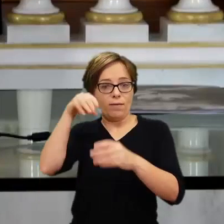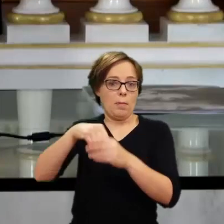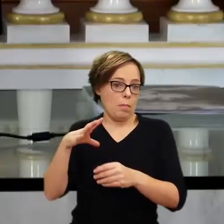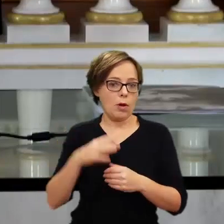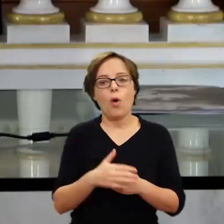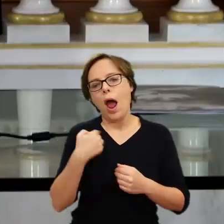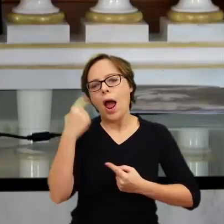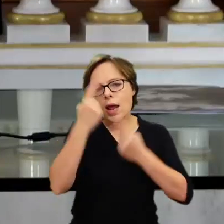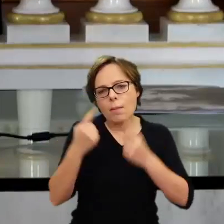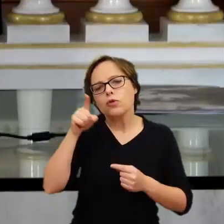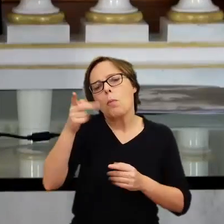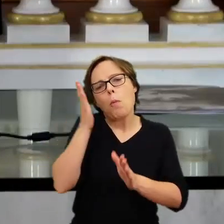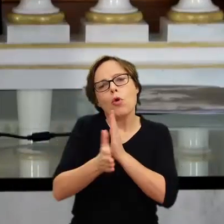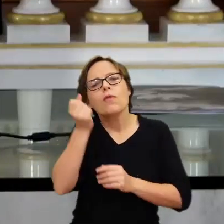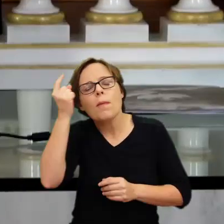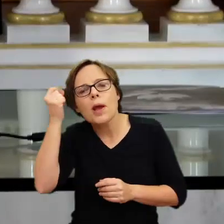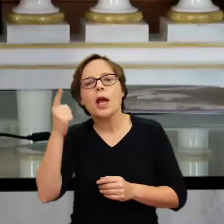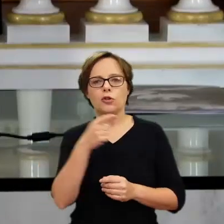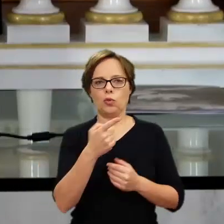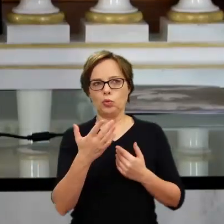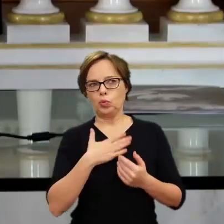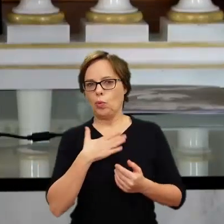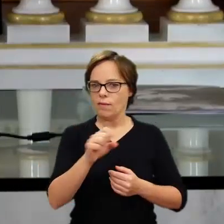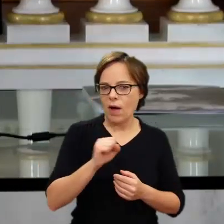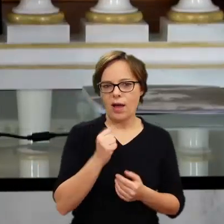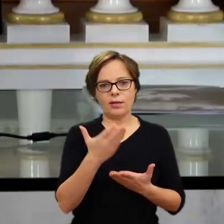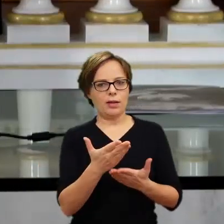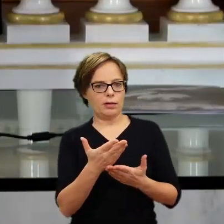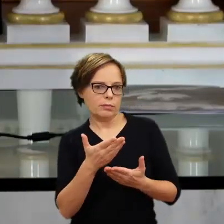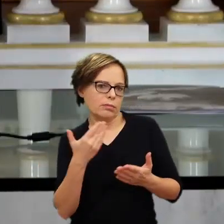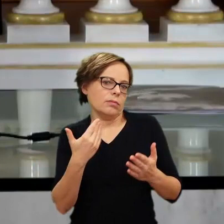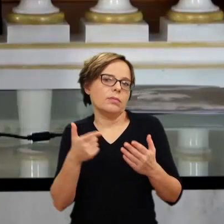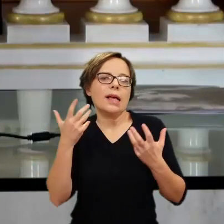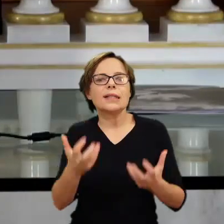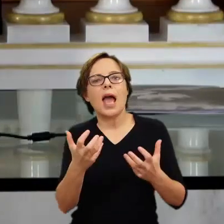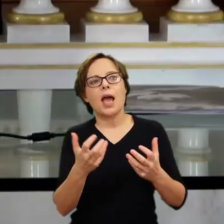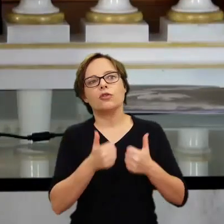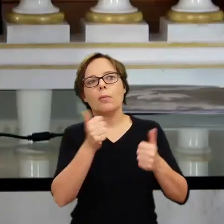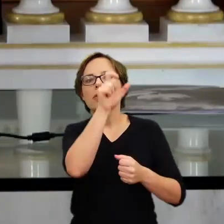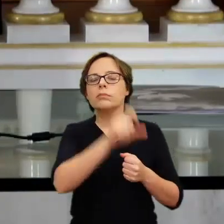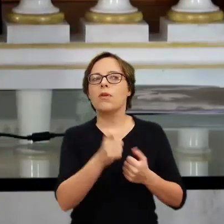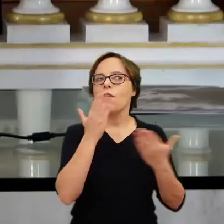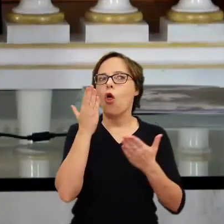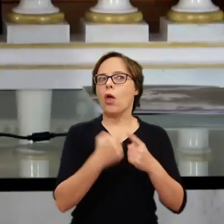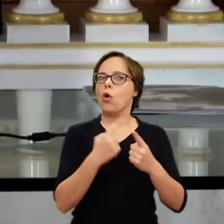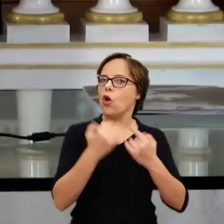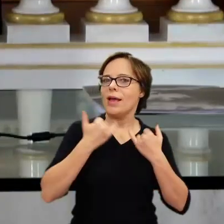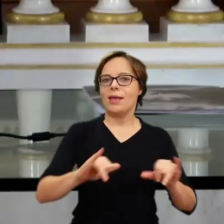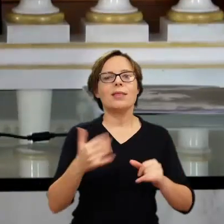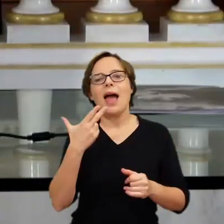picked it as something that looked fun and was interesting and he needed to make the figure look exotic and not Netherlandish or